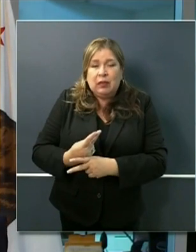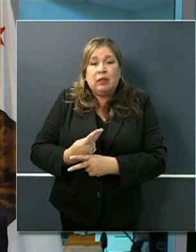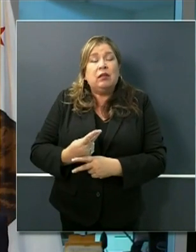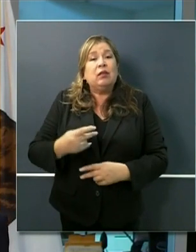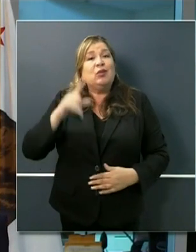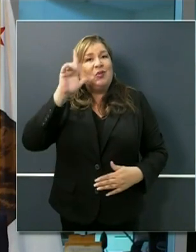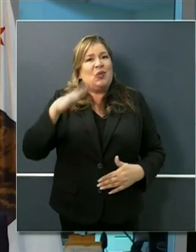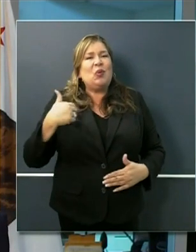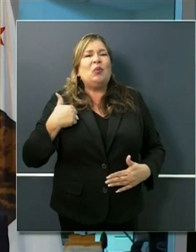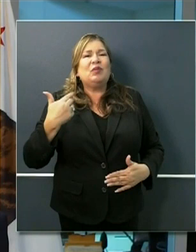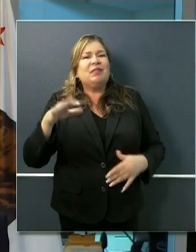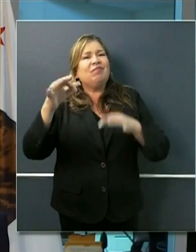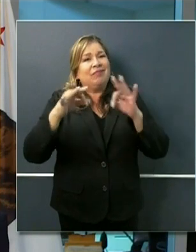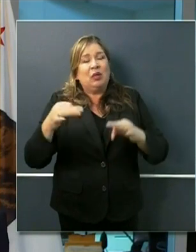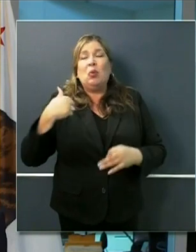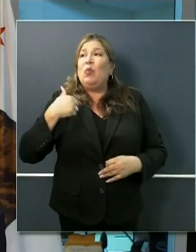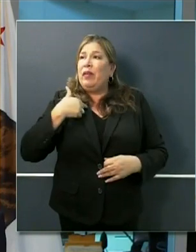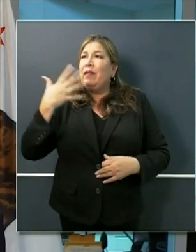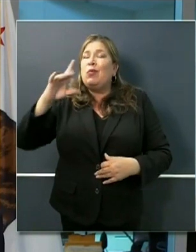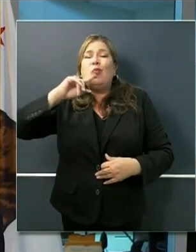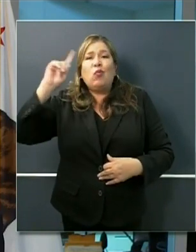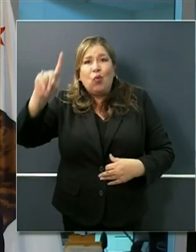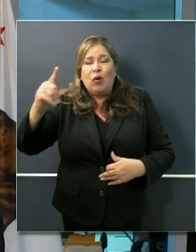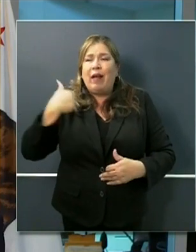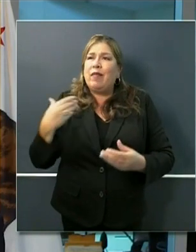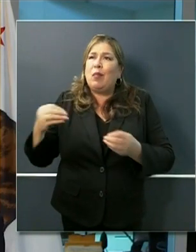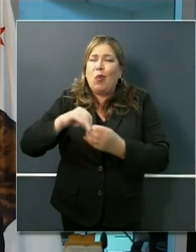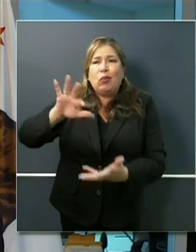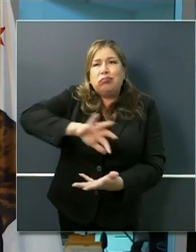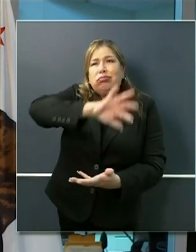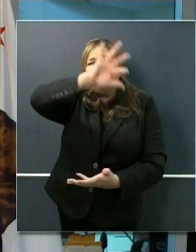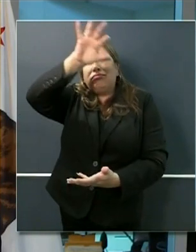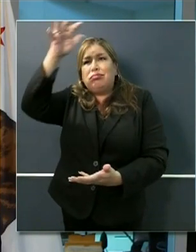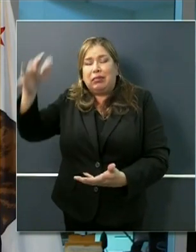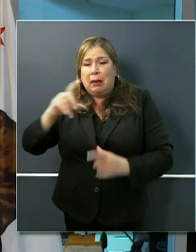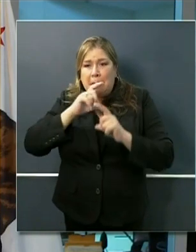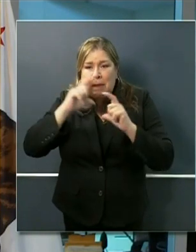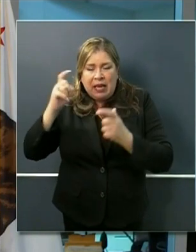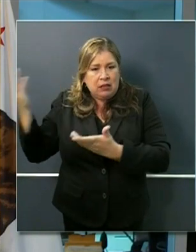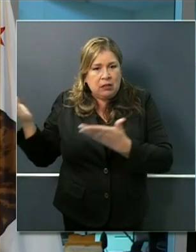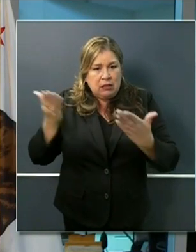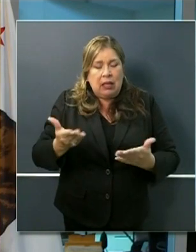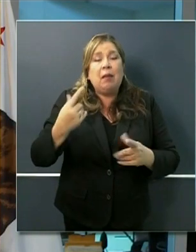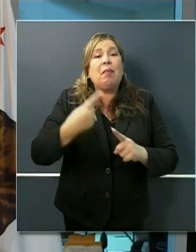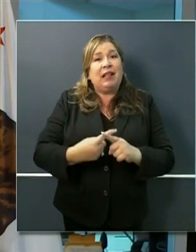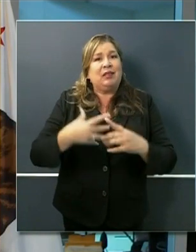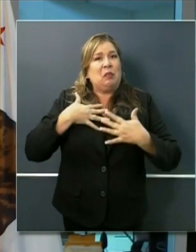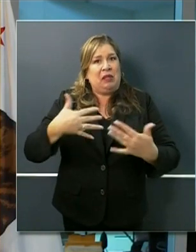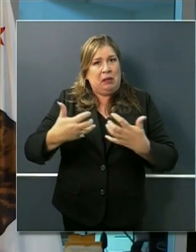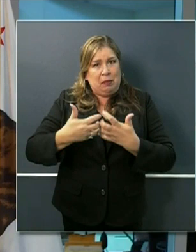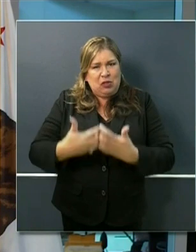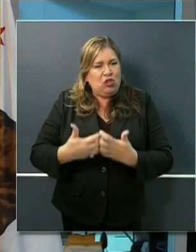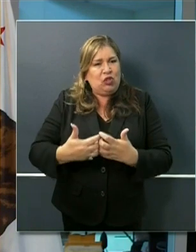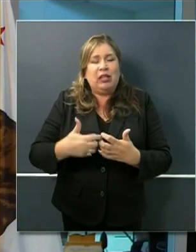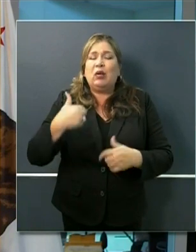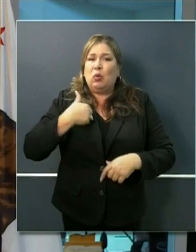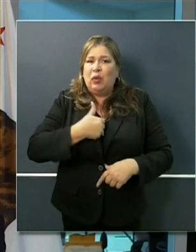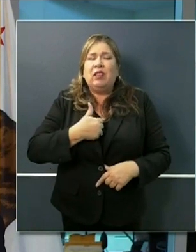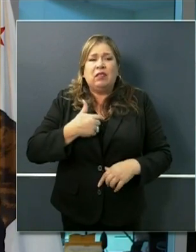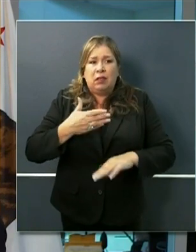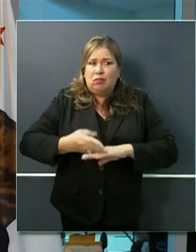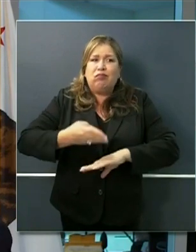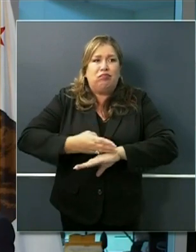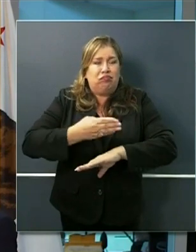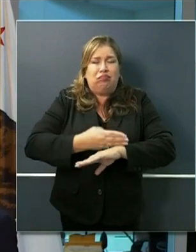we need to make sure that if we rely on our care delivery system and if we need those ventilators they are available to us we've made great progress